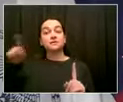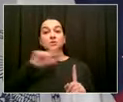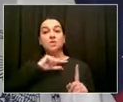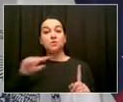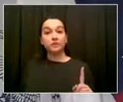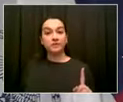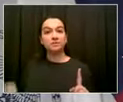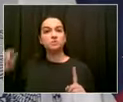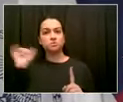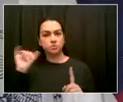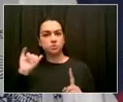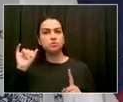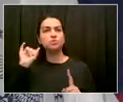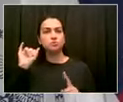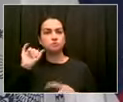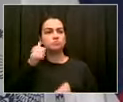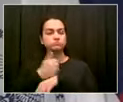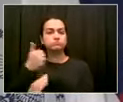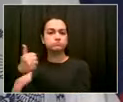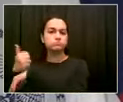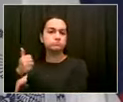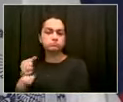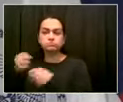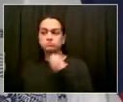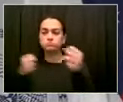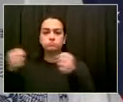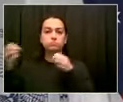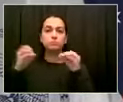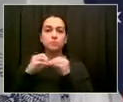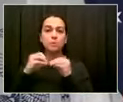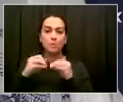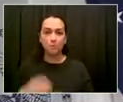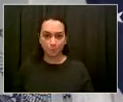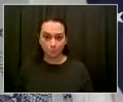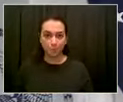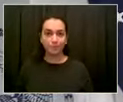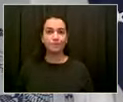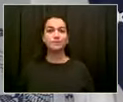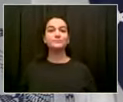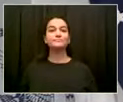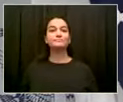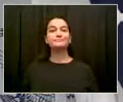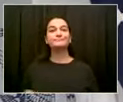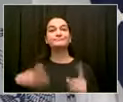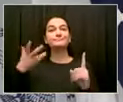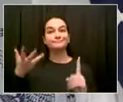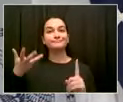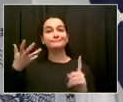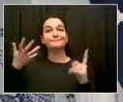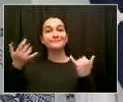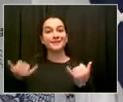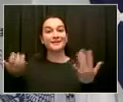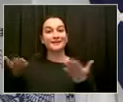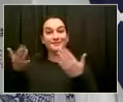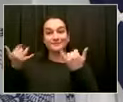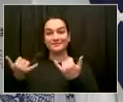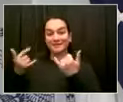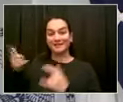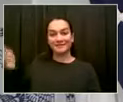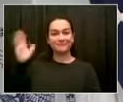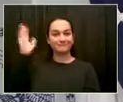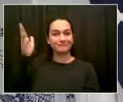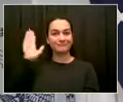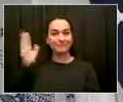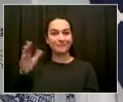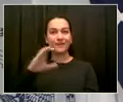running. If you've ever seen an elected official hit the ground running, she is the definition of it. She came in to the council just as we were working on all the